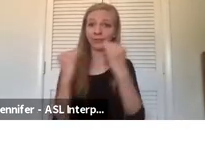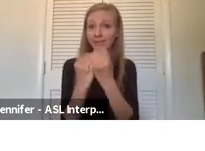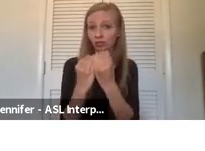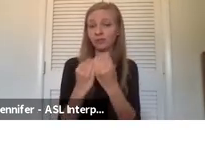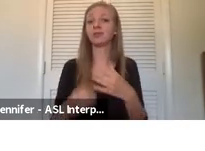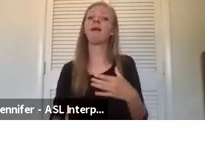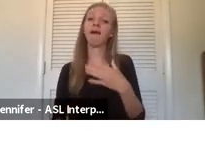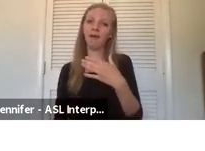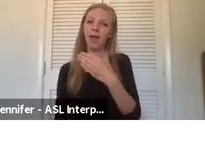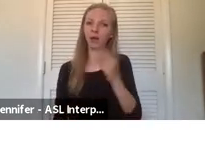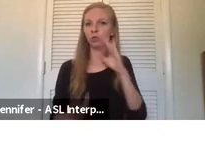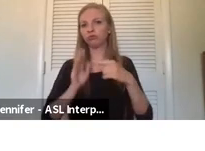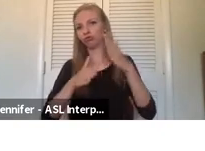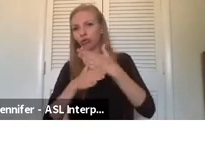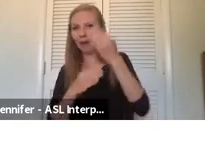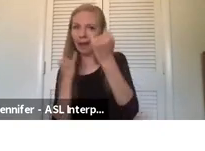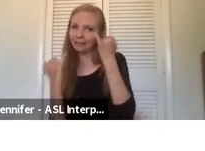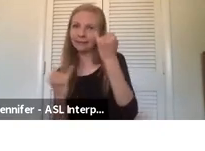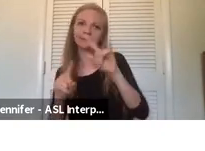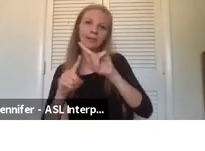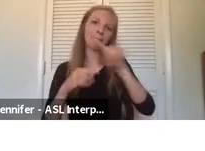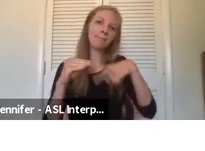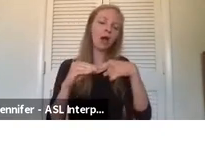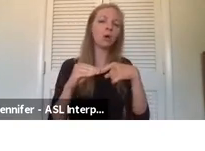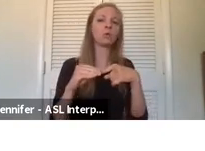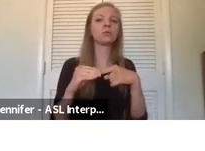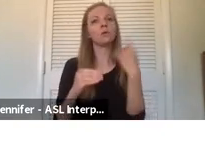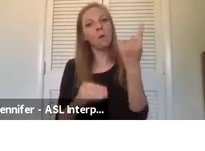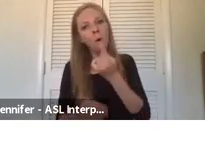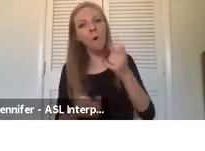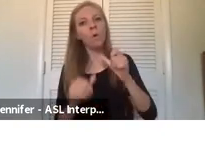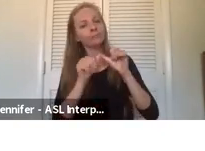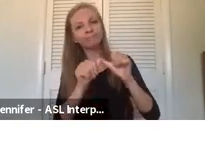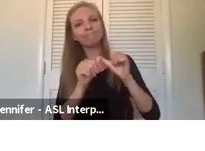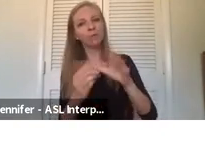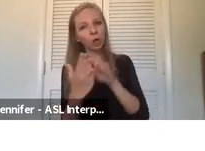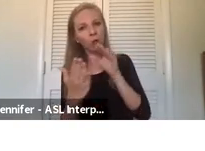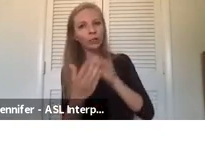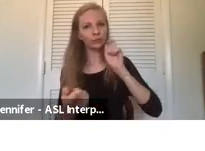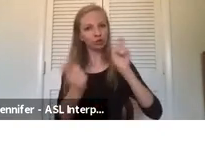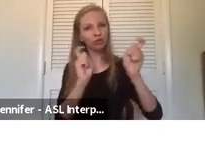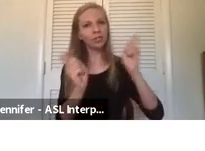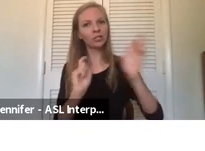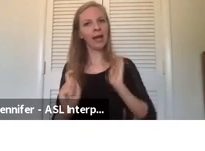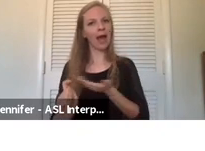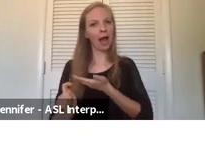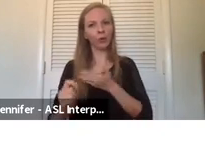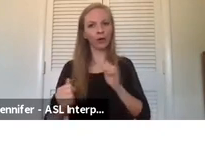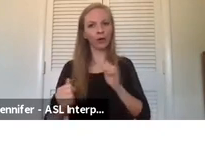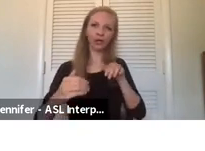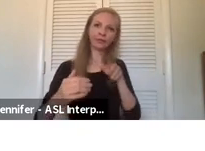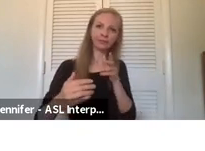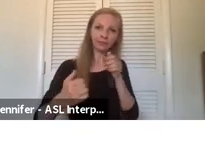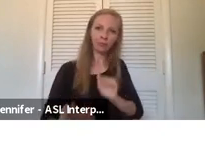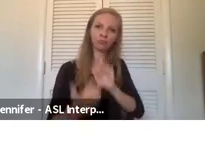also share your ideas with us. We're always constantly learning and changing our approaches to access and inclusion,